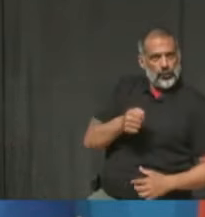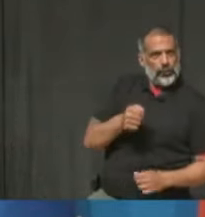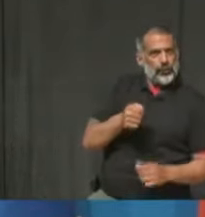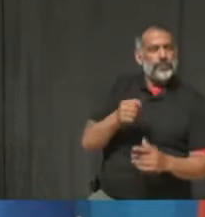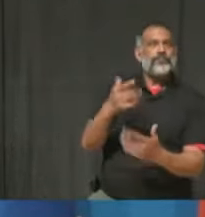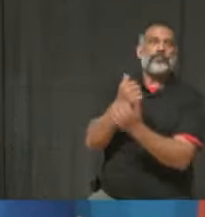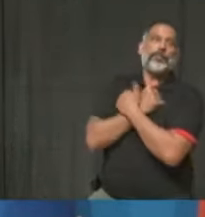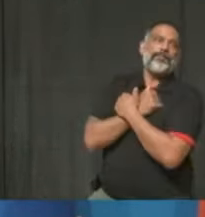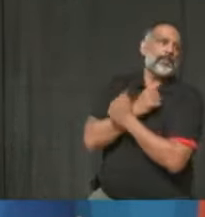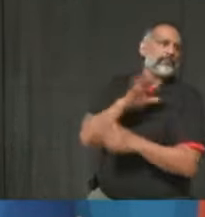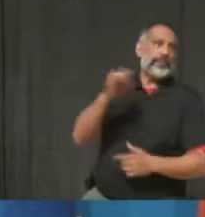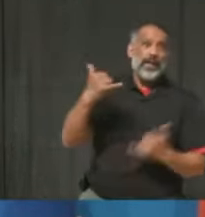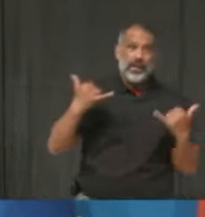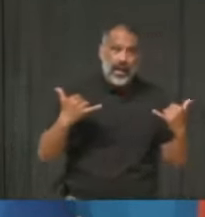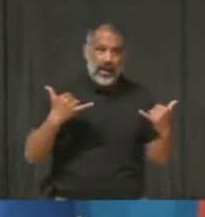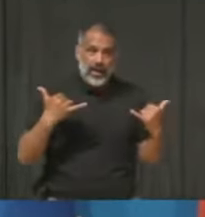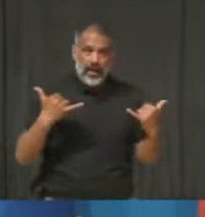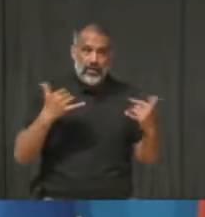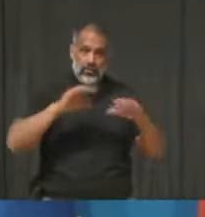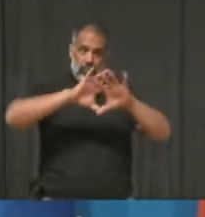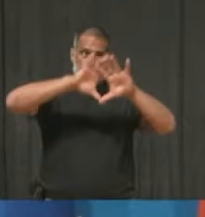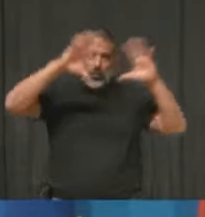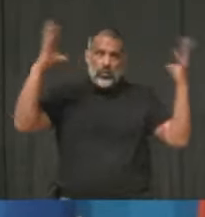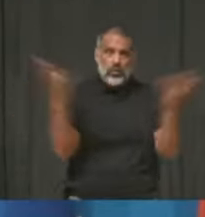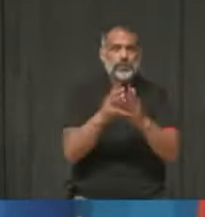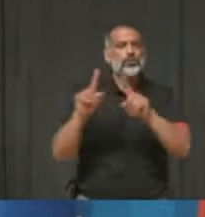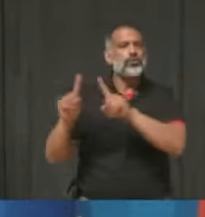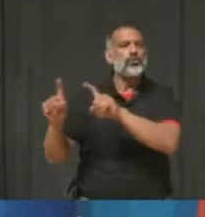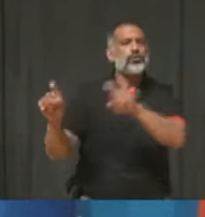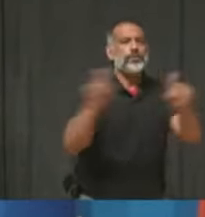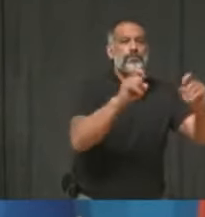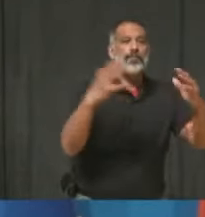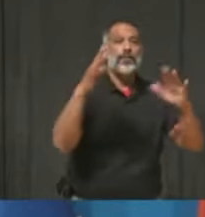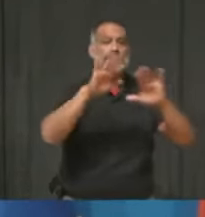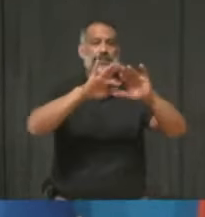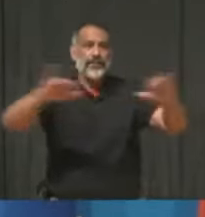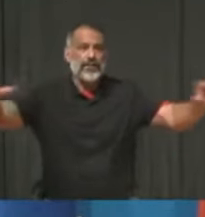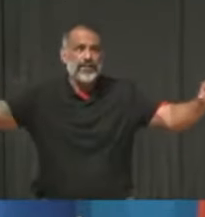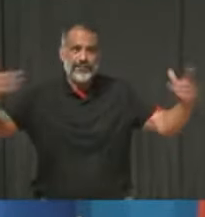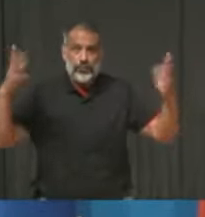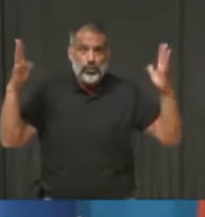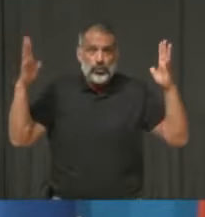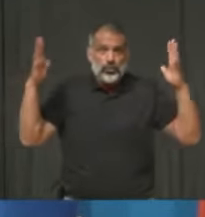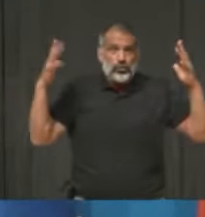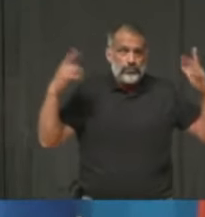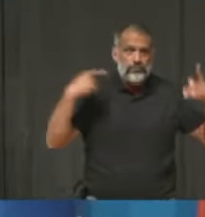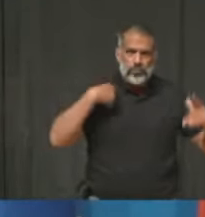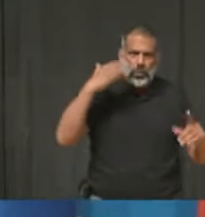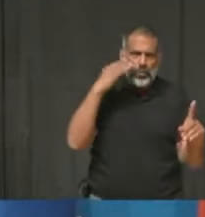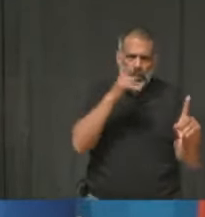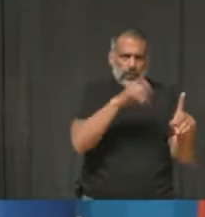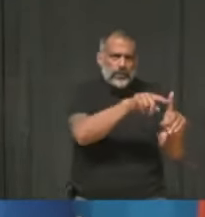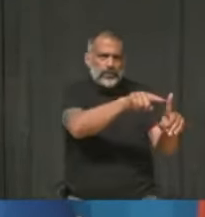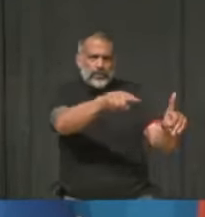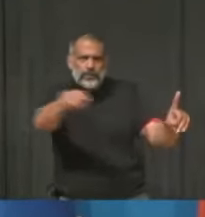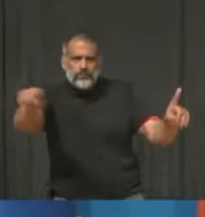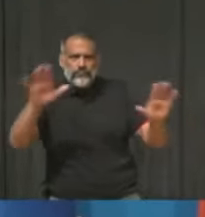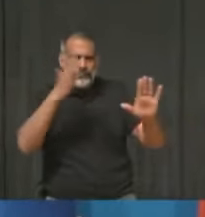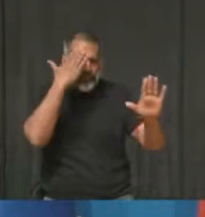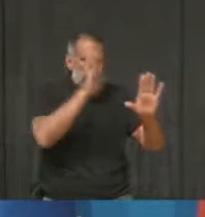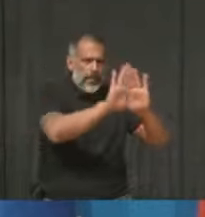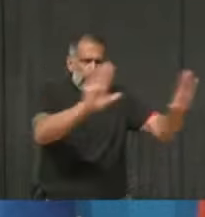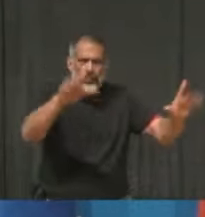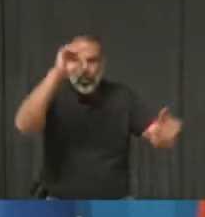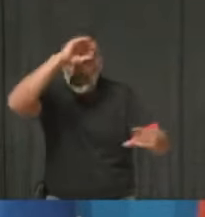I'm so glad we've done the survey so we better understand our employees, and we know where we're at. I think we're all in agreement